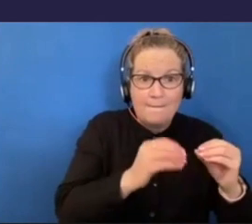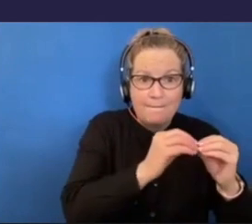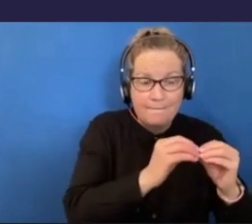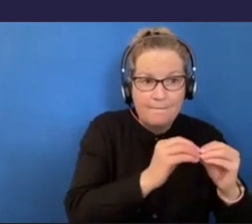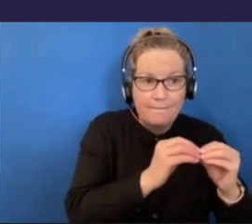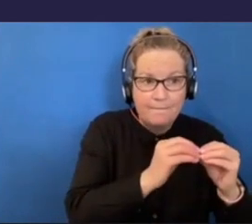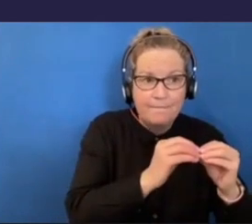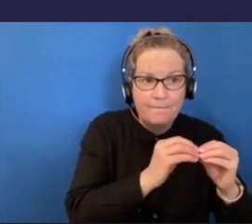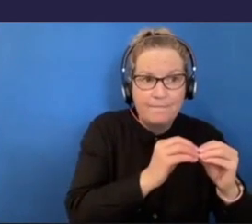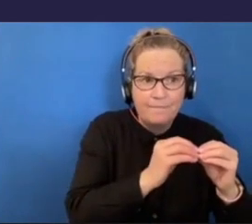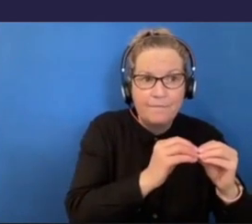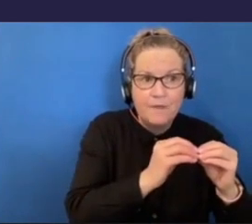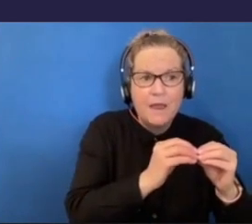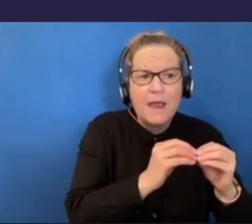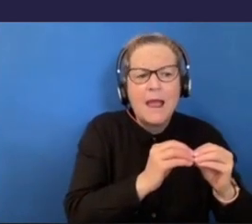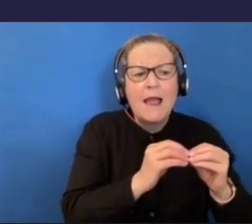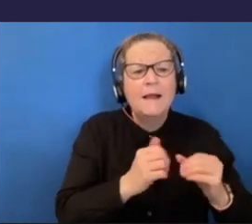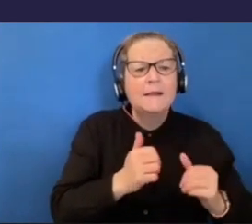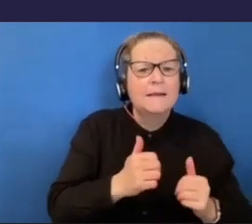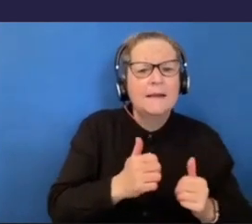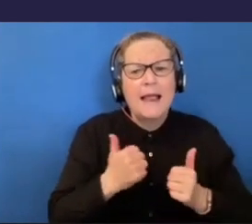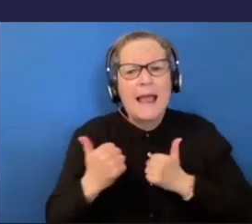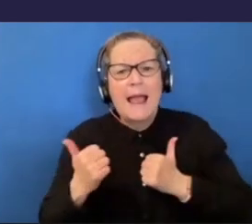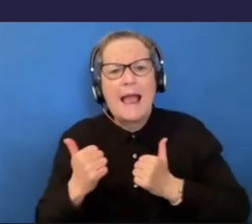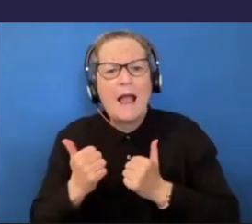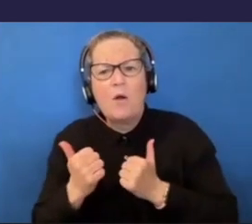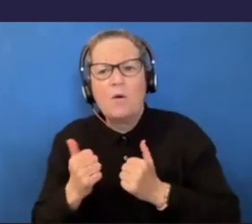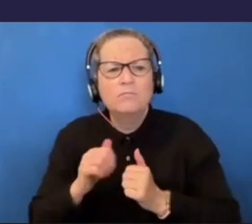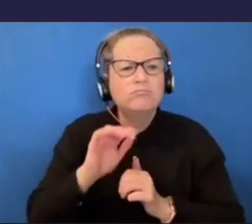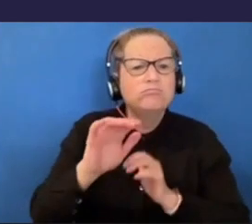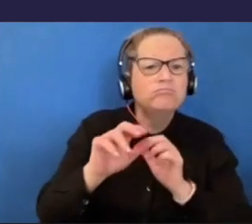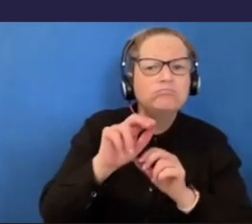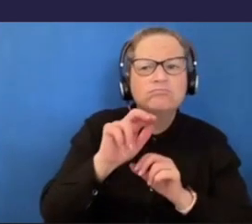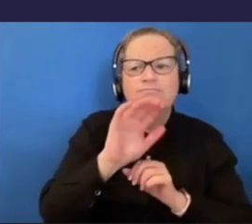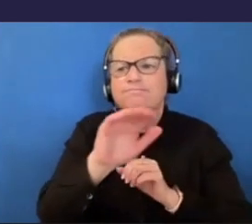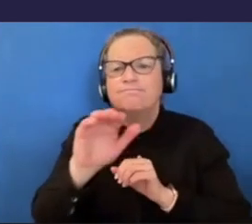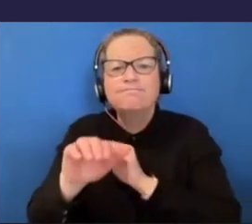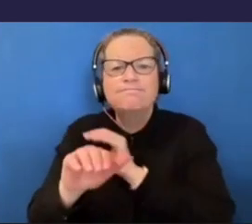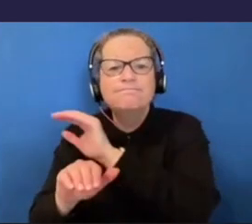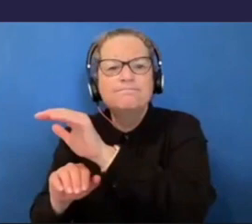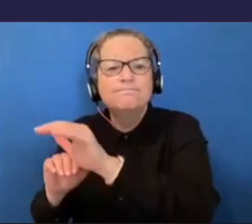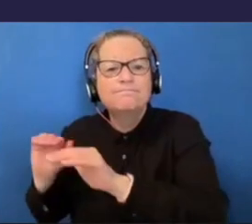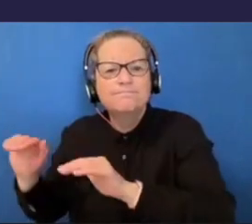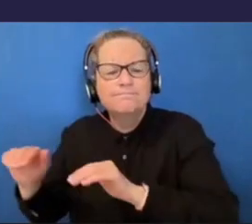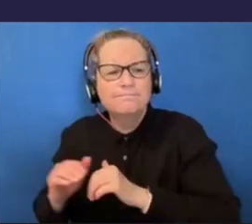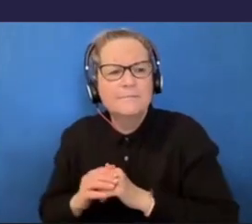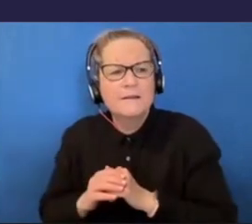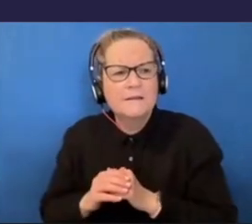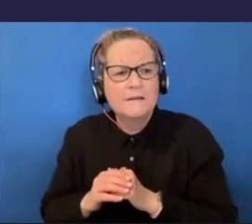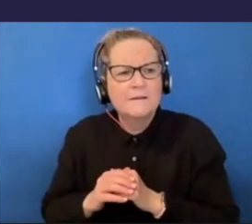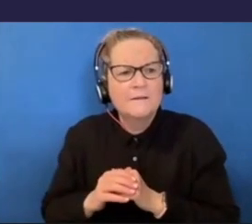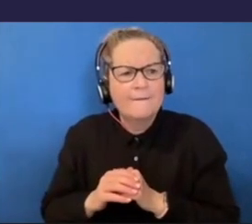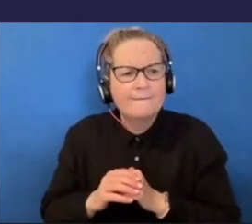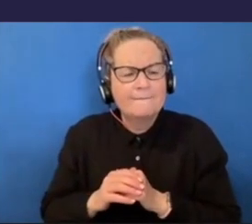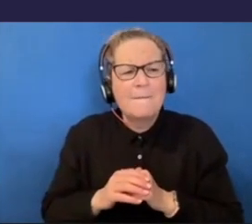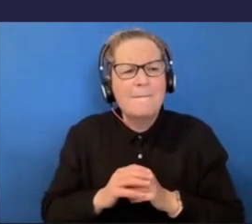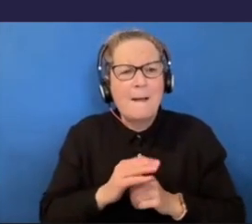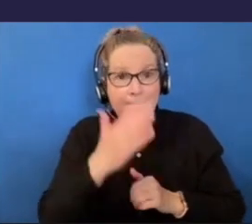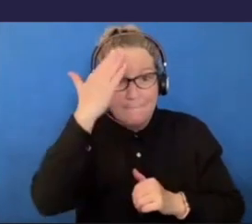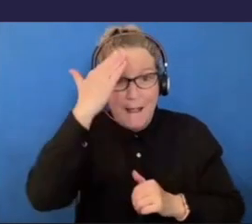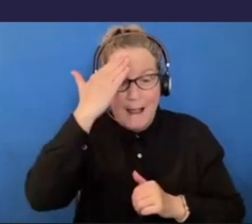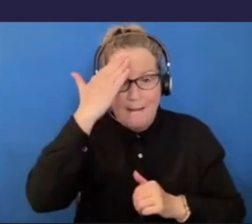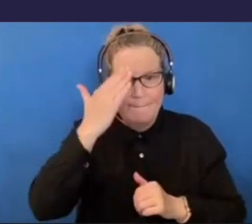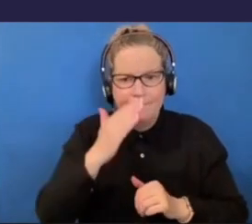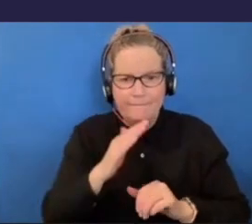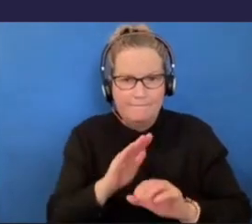little bit extra, you know, drawing on our own social networks as well, but we're not necessarily doing this through Jacob's mom, who's